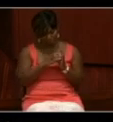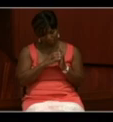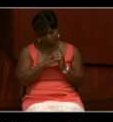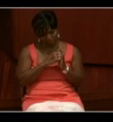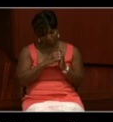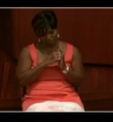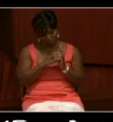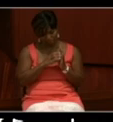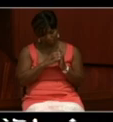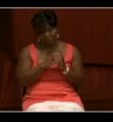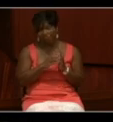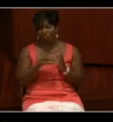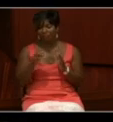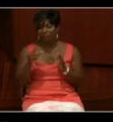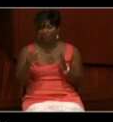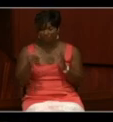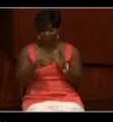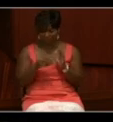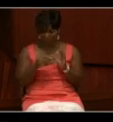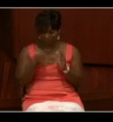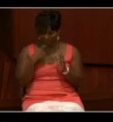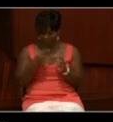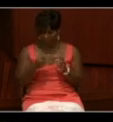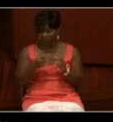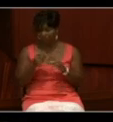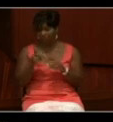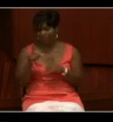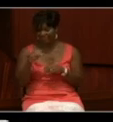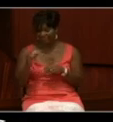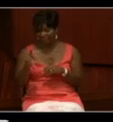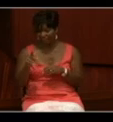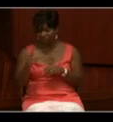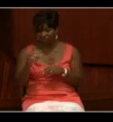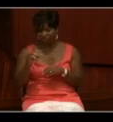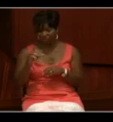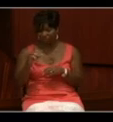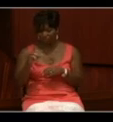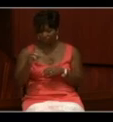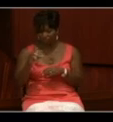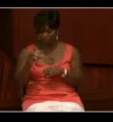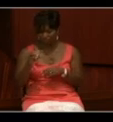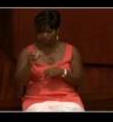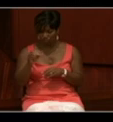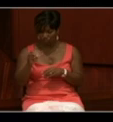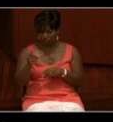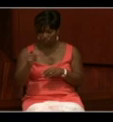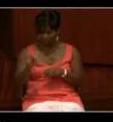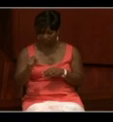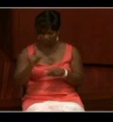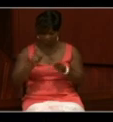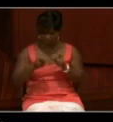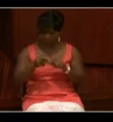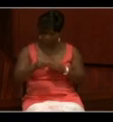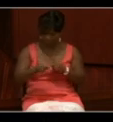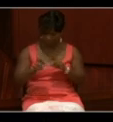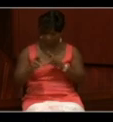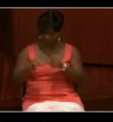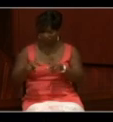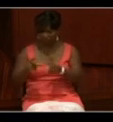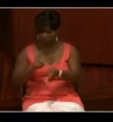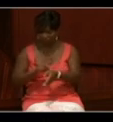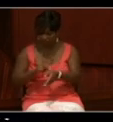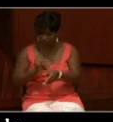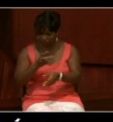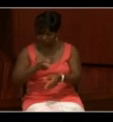to debt courts, with being away without leave, changes in pay, reporting for duty, being transferred